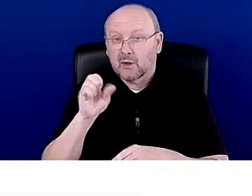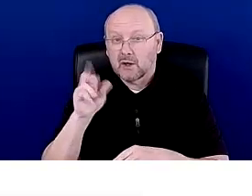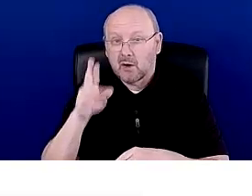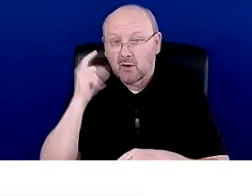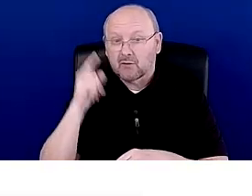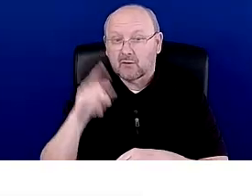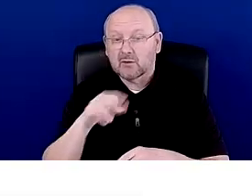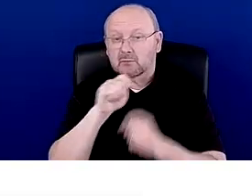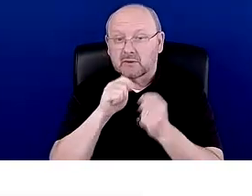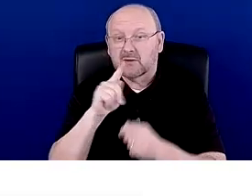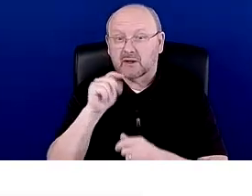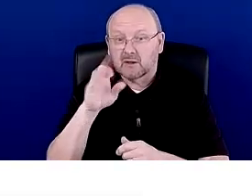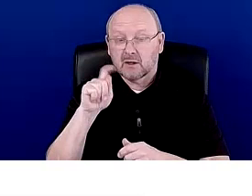be.